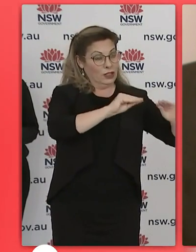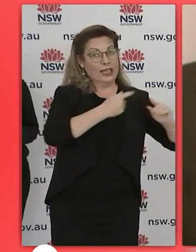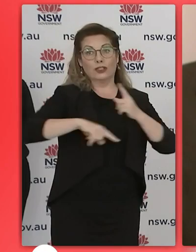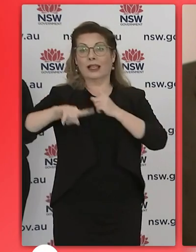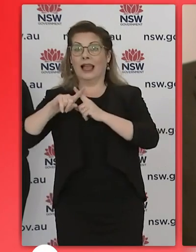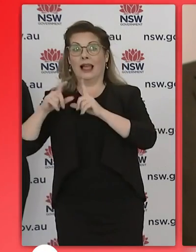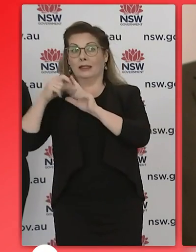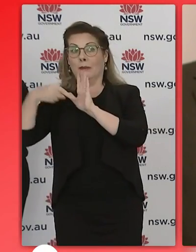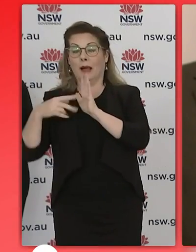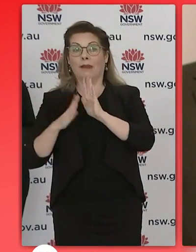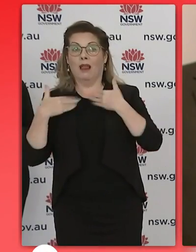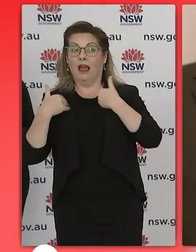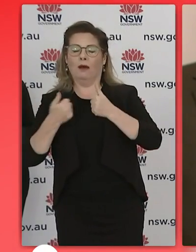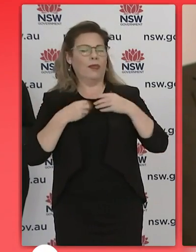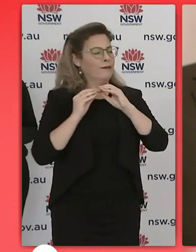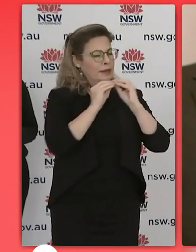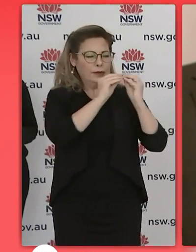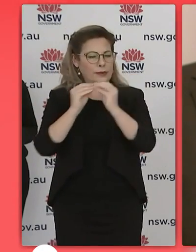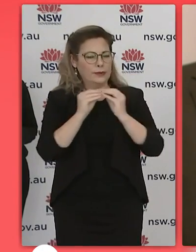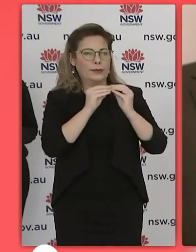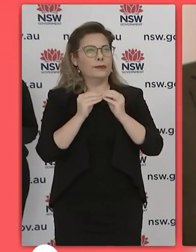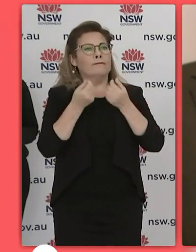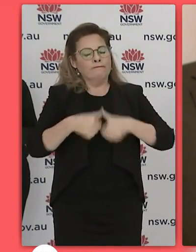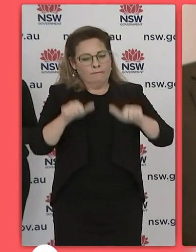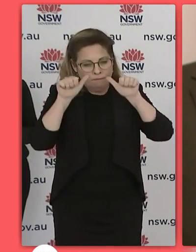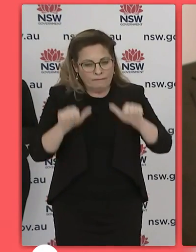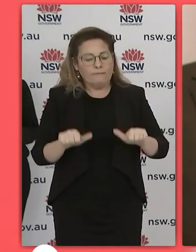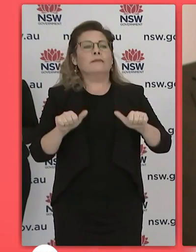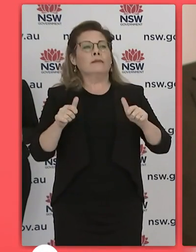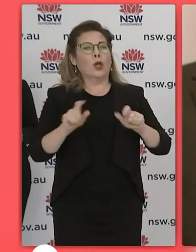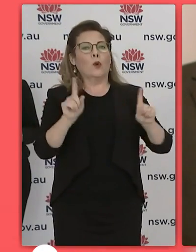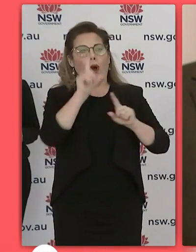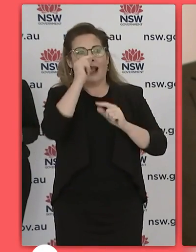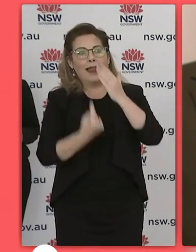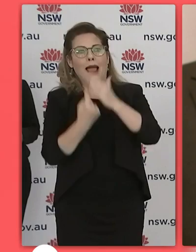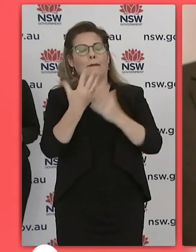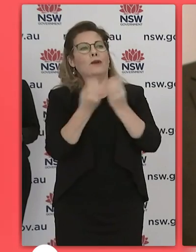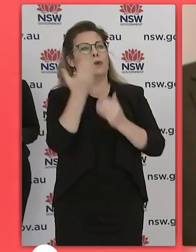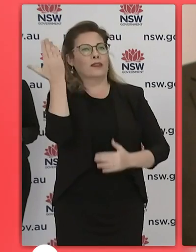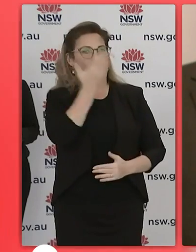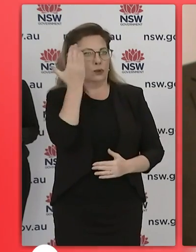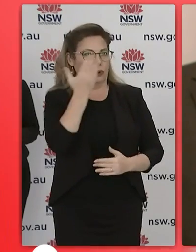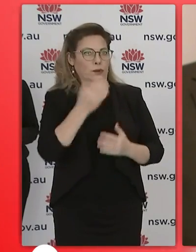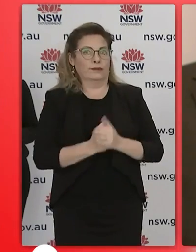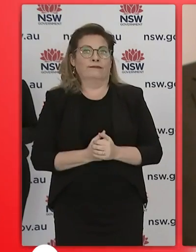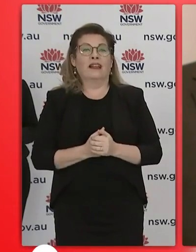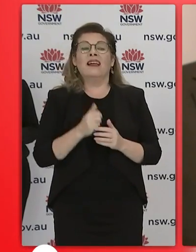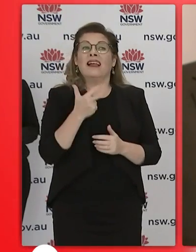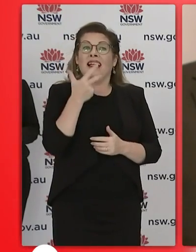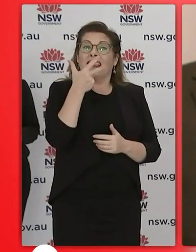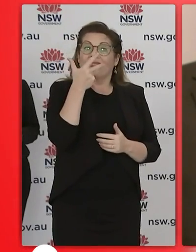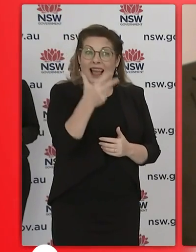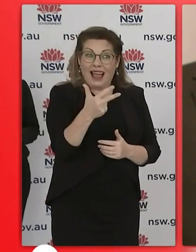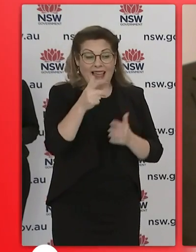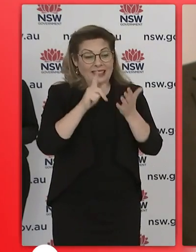firstly obviously the students who live in those eight local government areas of concern will not be able to have any face-to-face